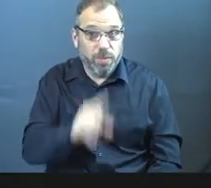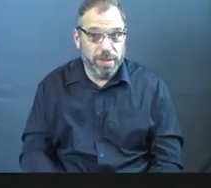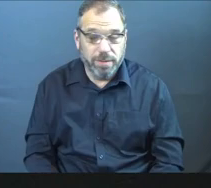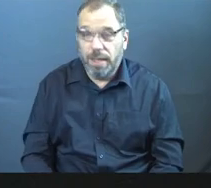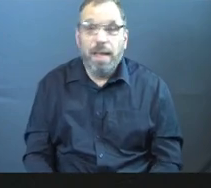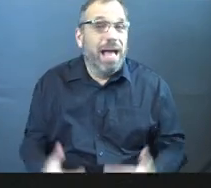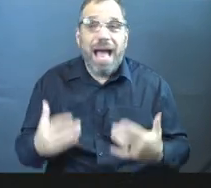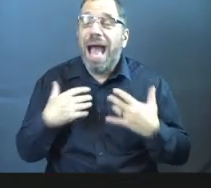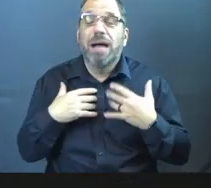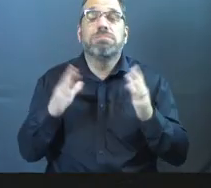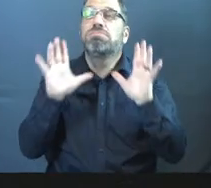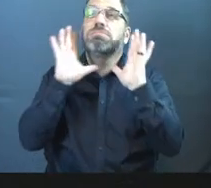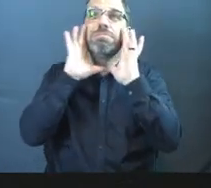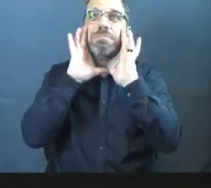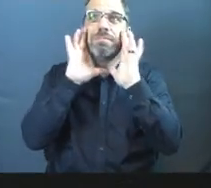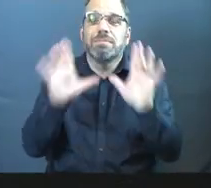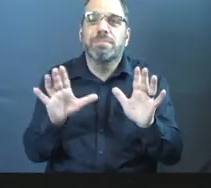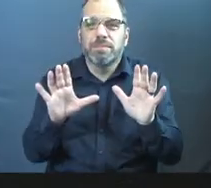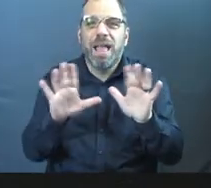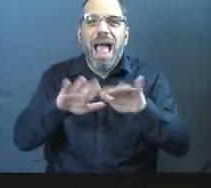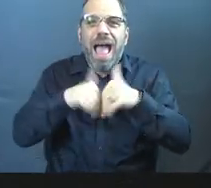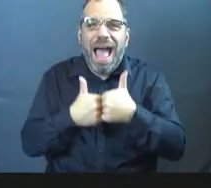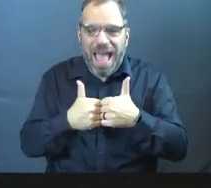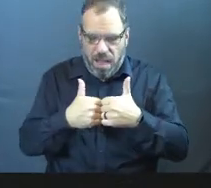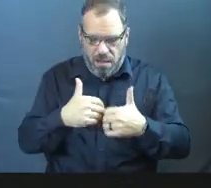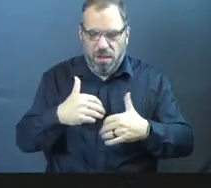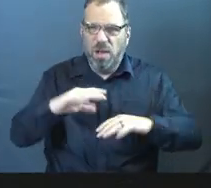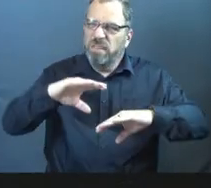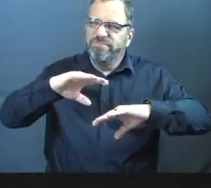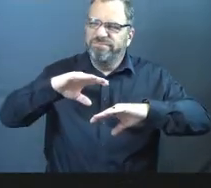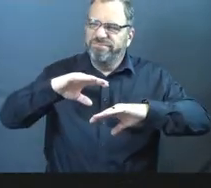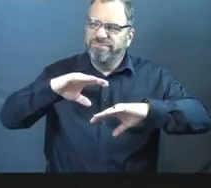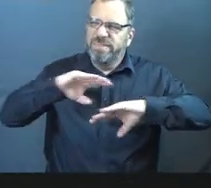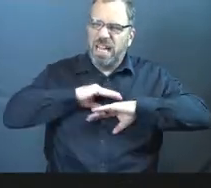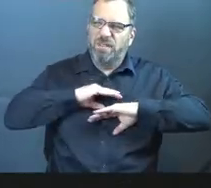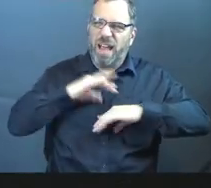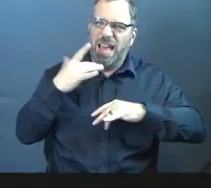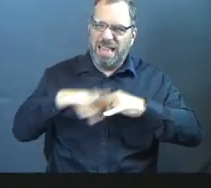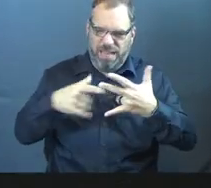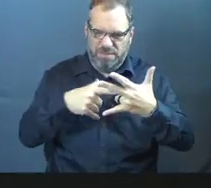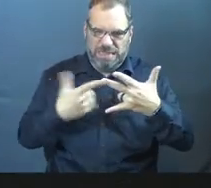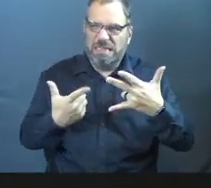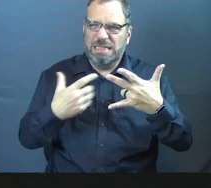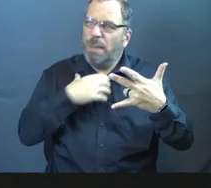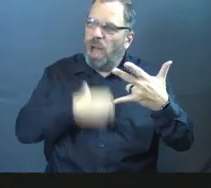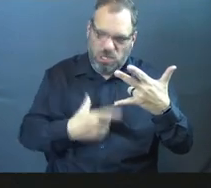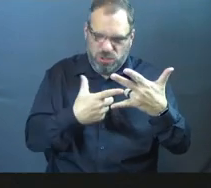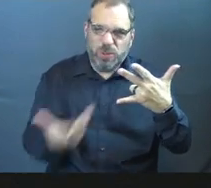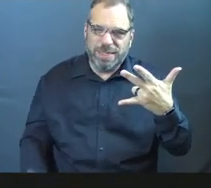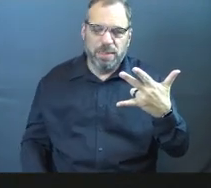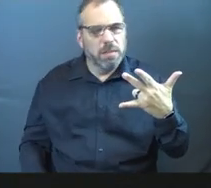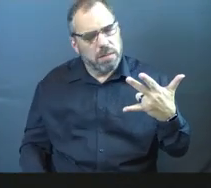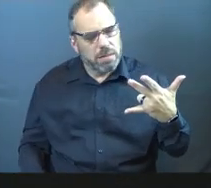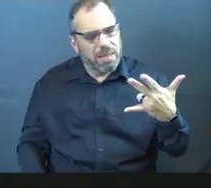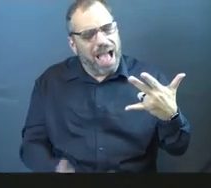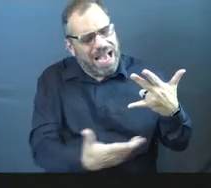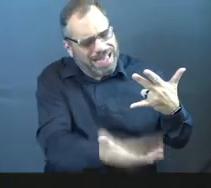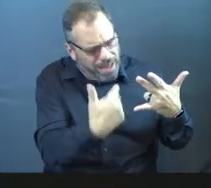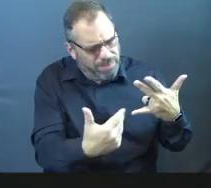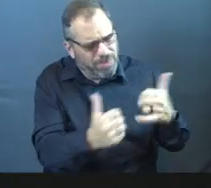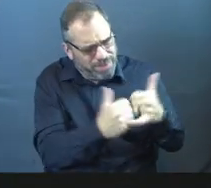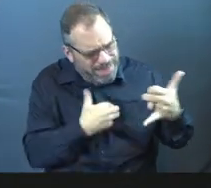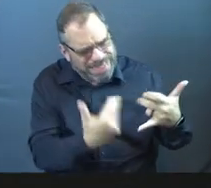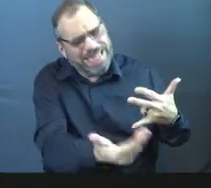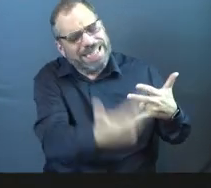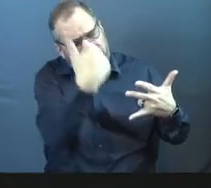All I did was, Lord, how do I feel the emptiness? It's just, ah, God, I'm hungry. And he's like, dude, come spend time with